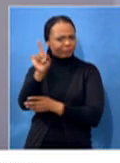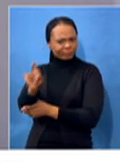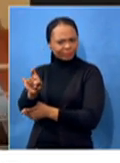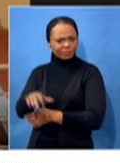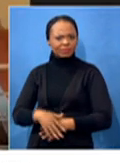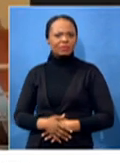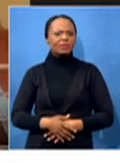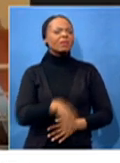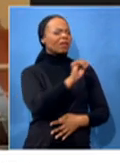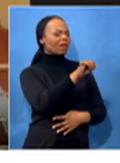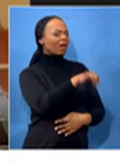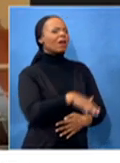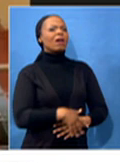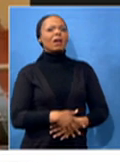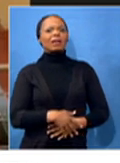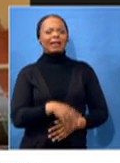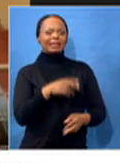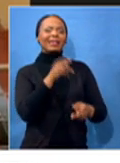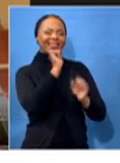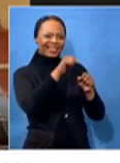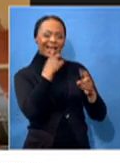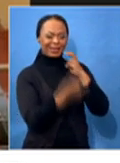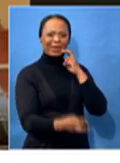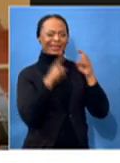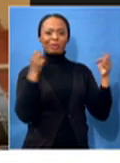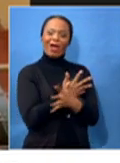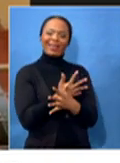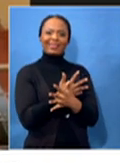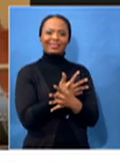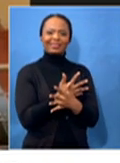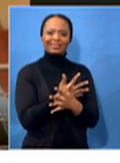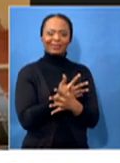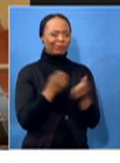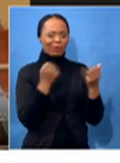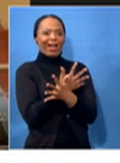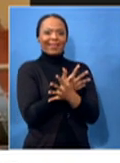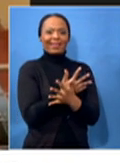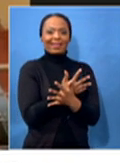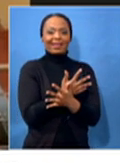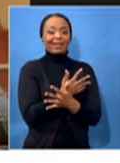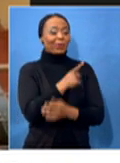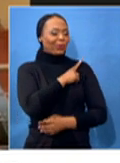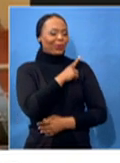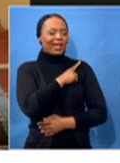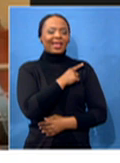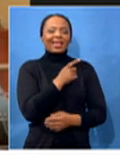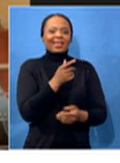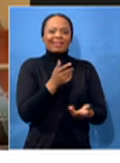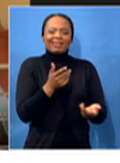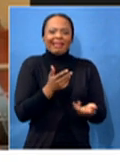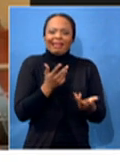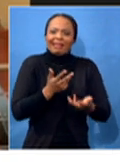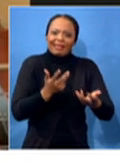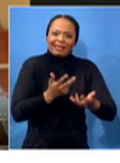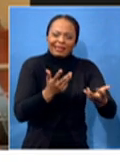You're talking about being surprised. I was shocked. I was so shocked in a way that it takes